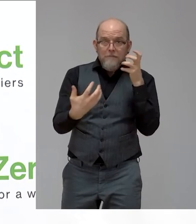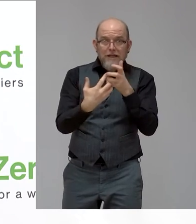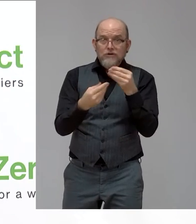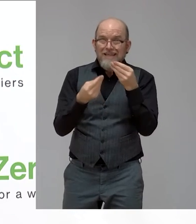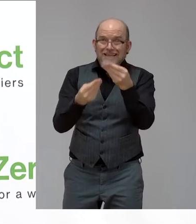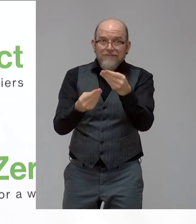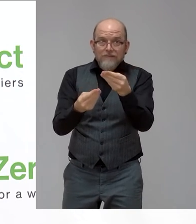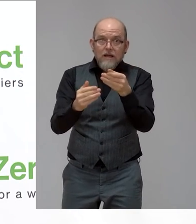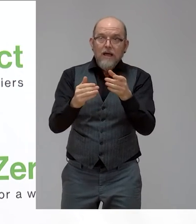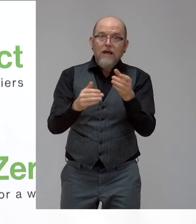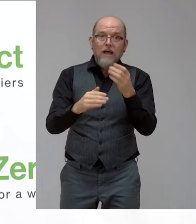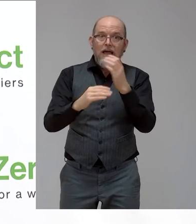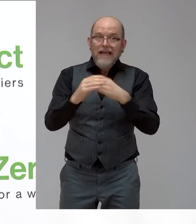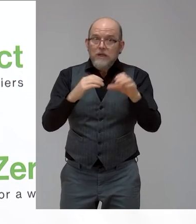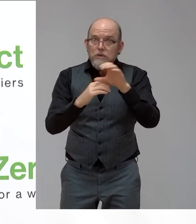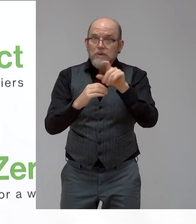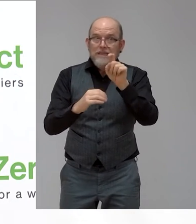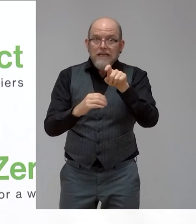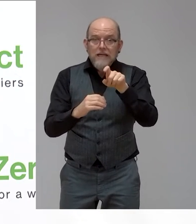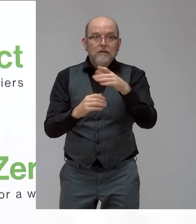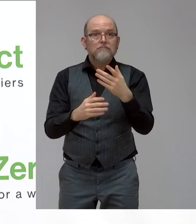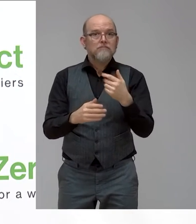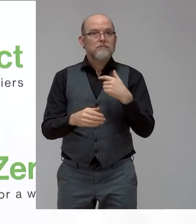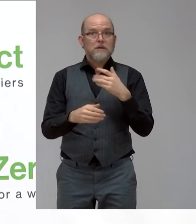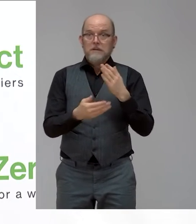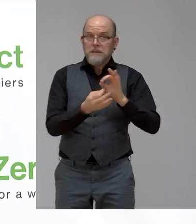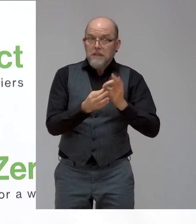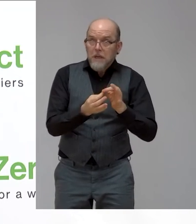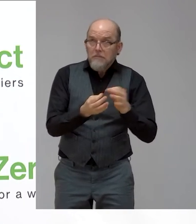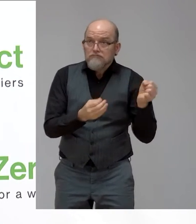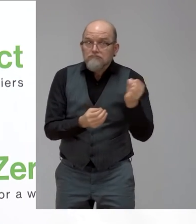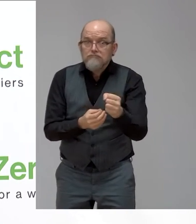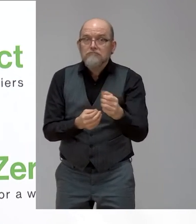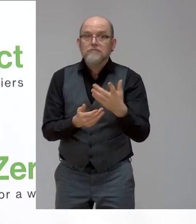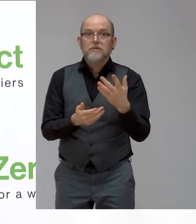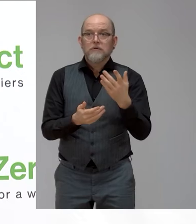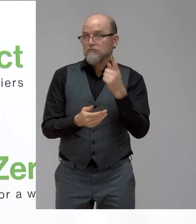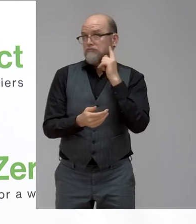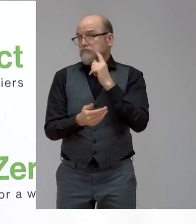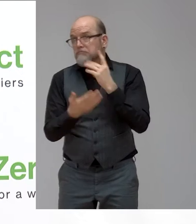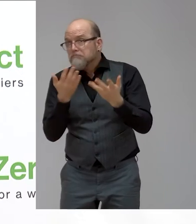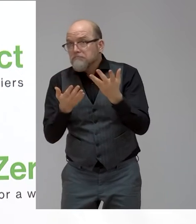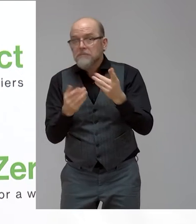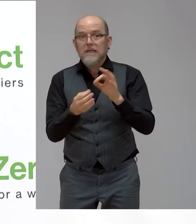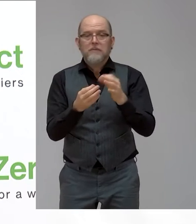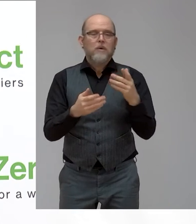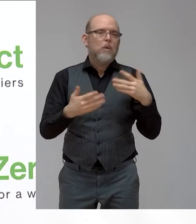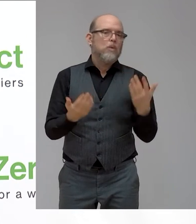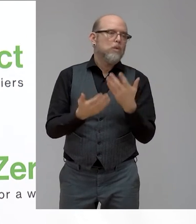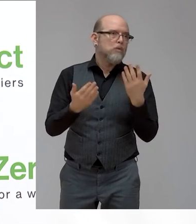We have had translators come to the interview for people with hearing impairment. And nowadays having